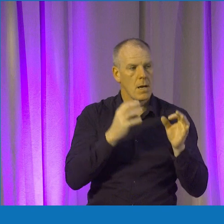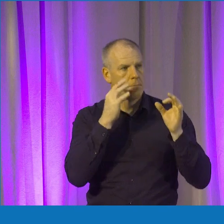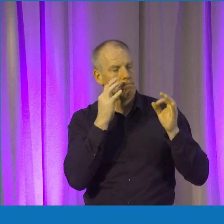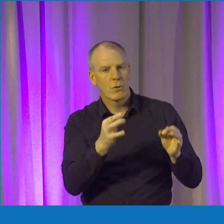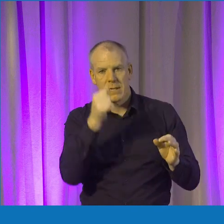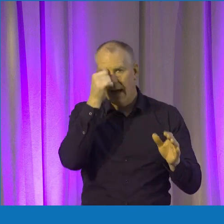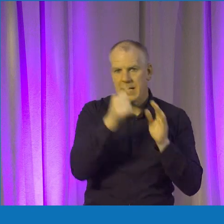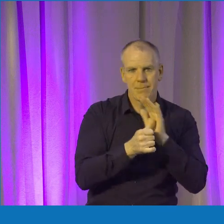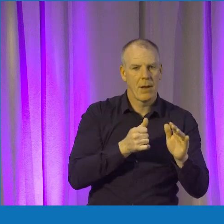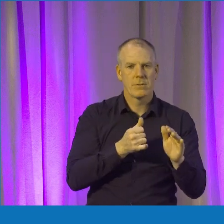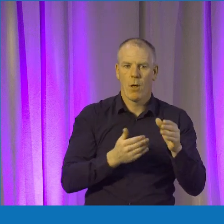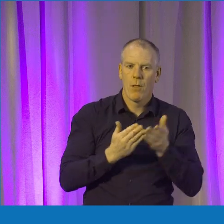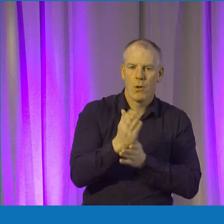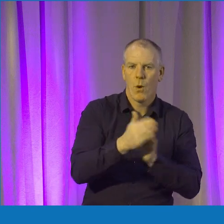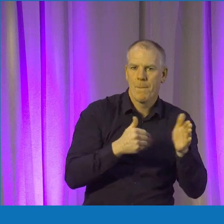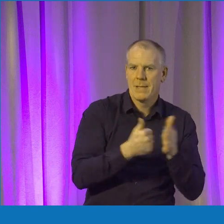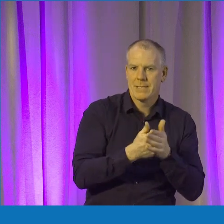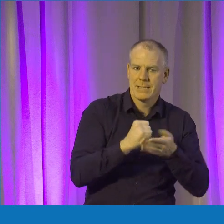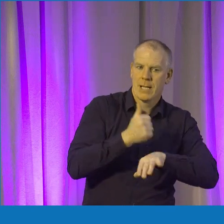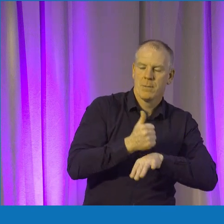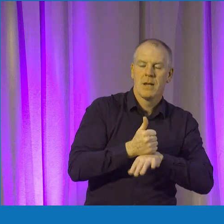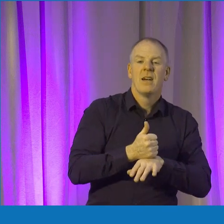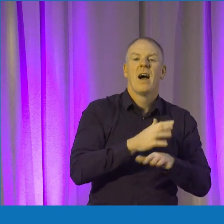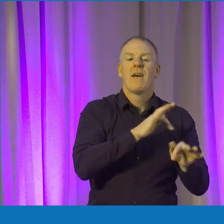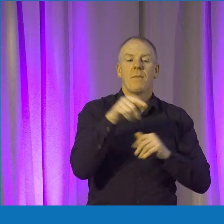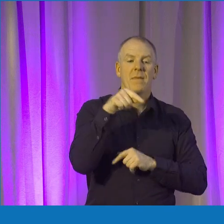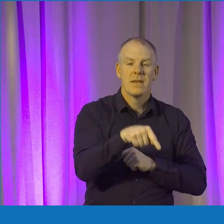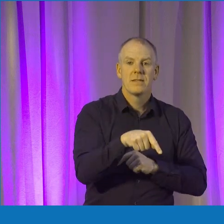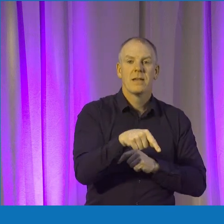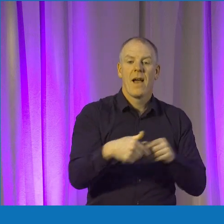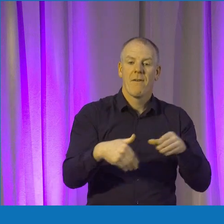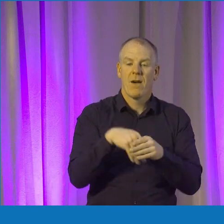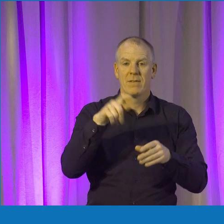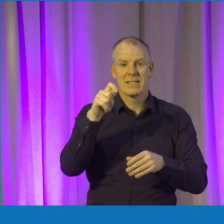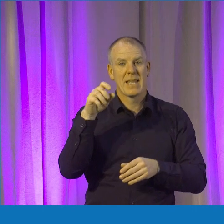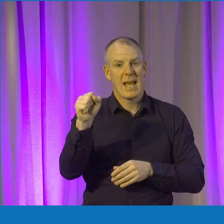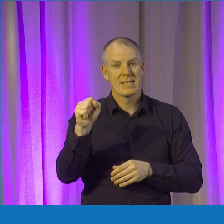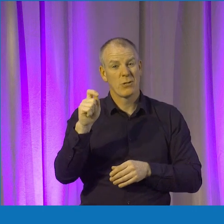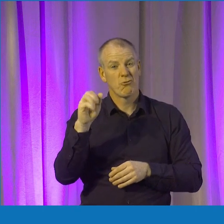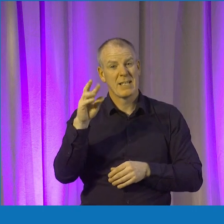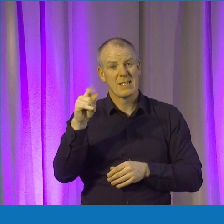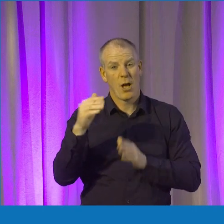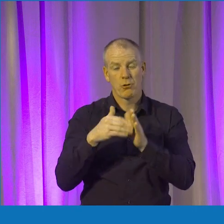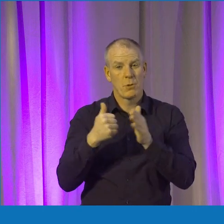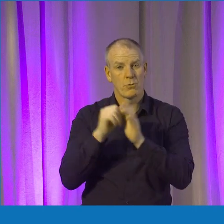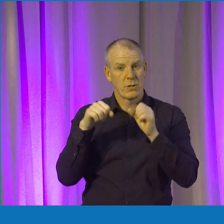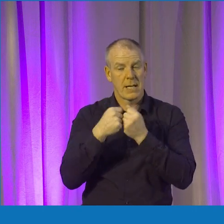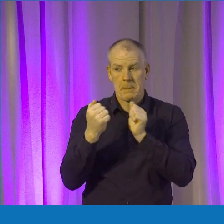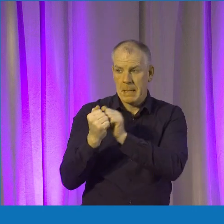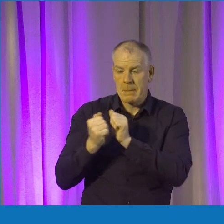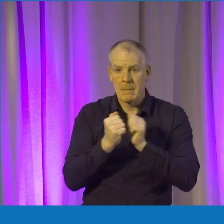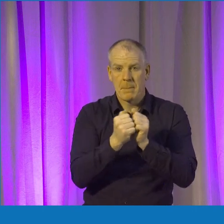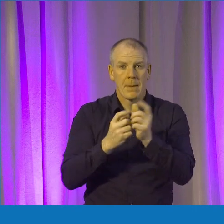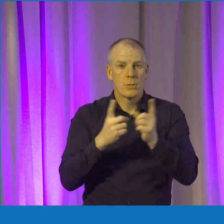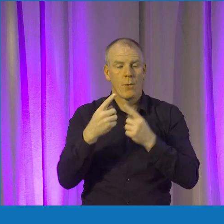fantastic kind of crash course on entrepreneurship. And then after that, I got involved with TESS, Trinity Entrepreneurial Society, kind of met people through